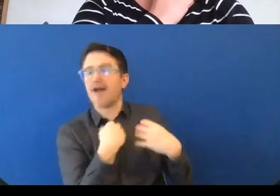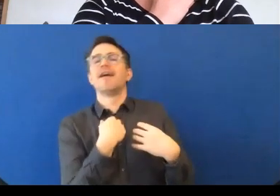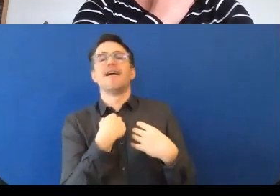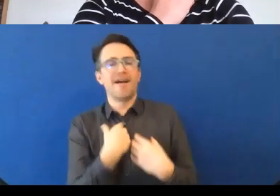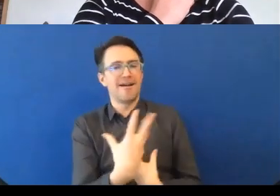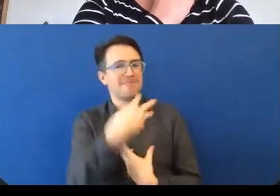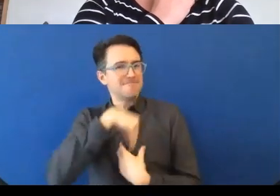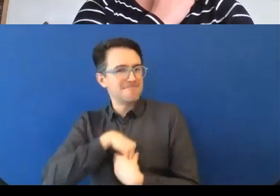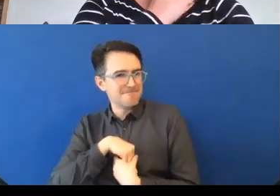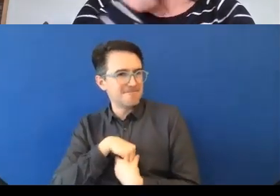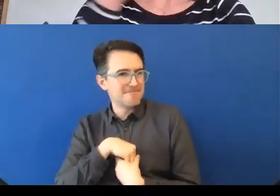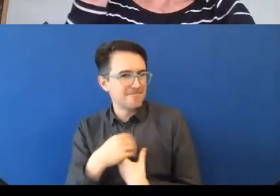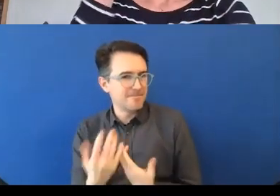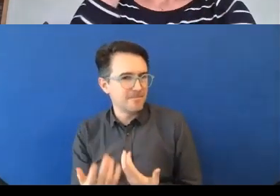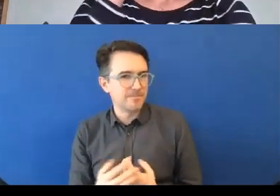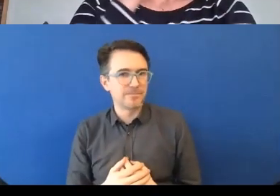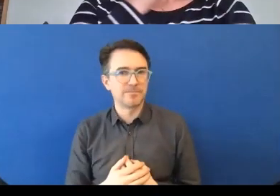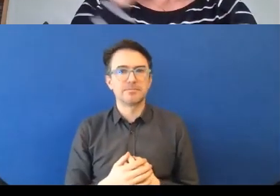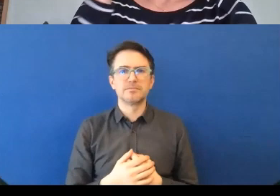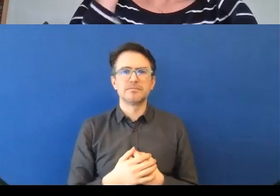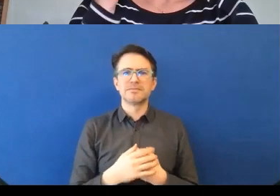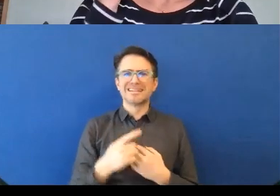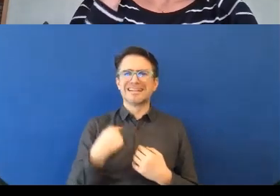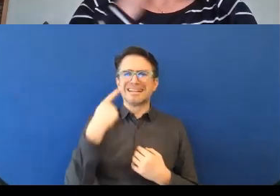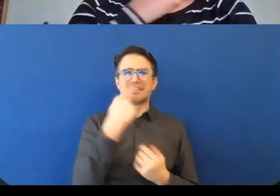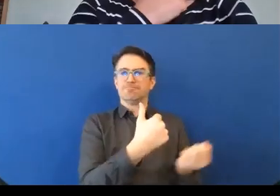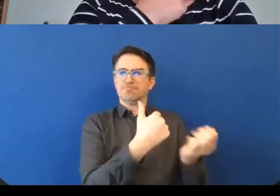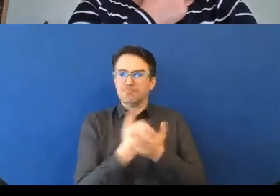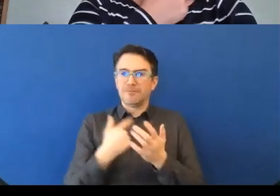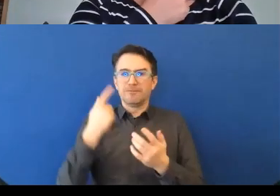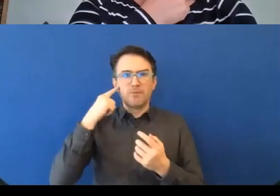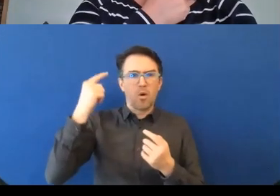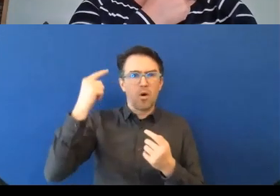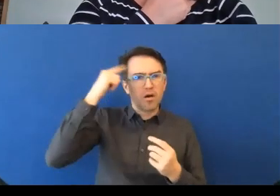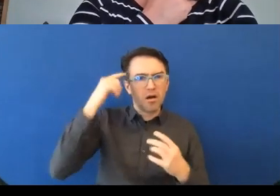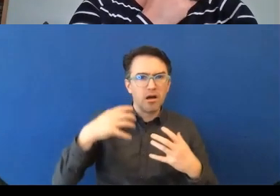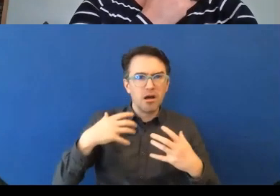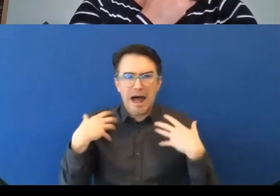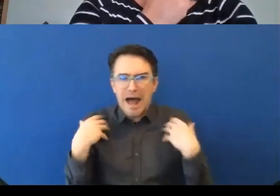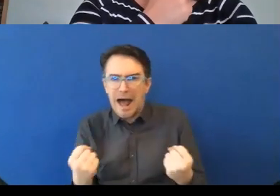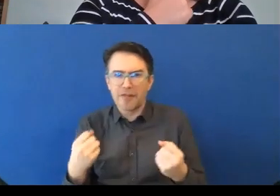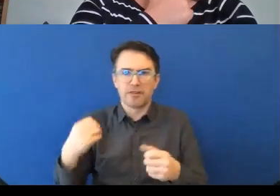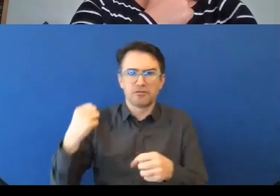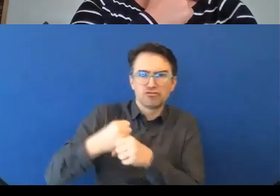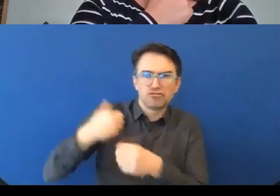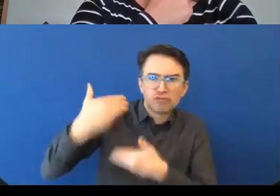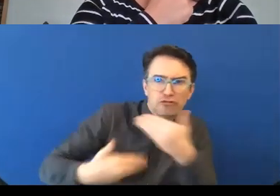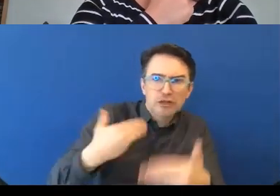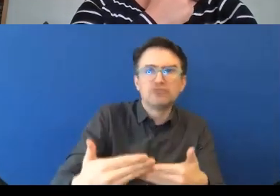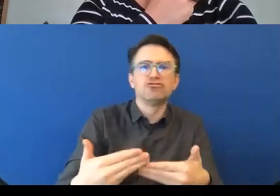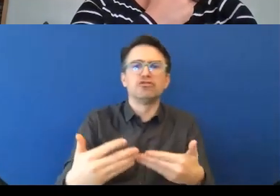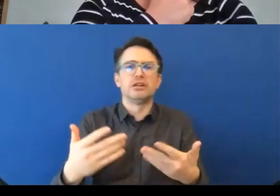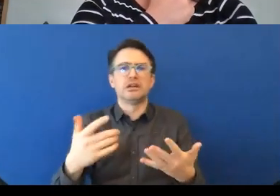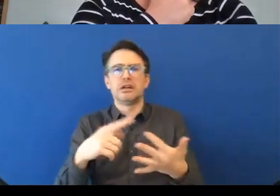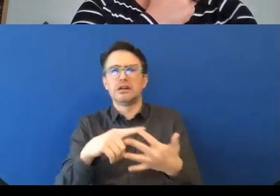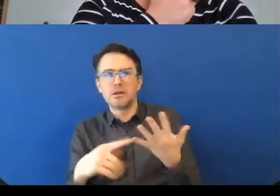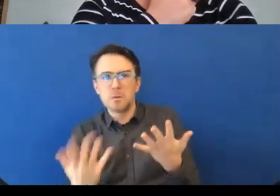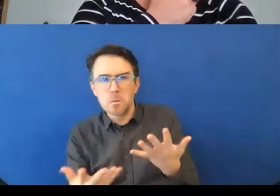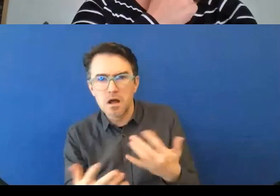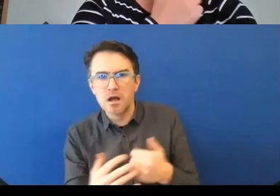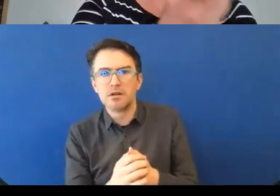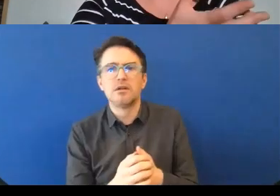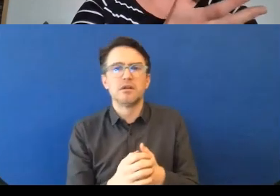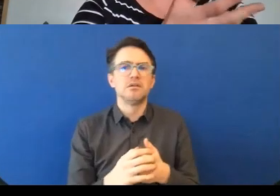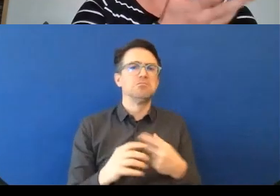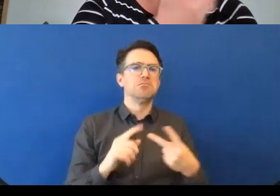Excellent. Very good. Nancy, did I just come in on just to follow on from what Neil said, I think that's really interesting, Neil,